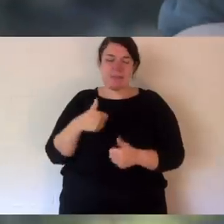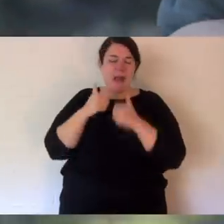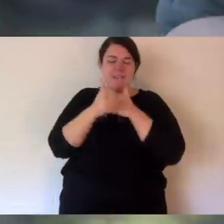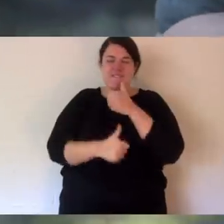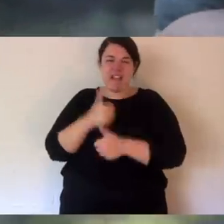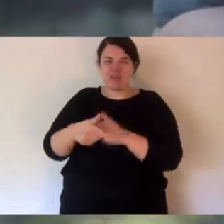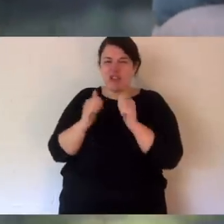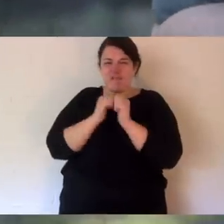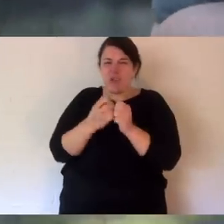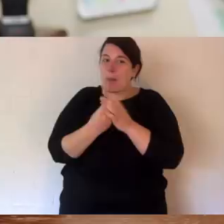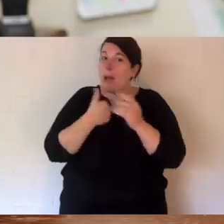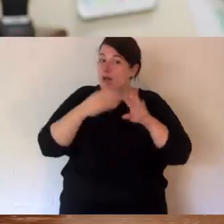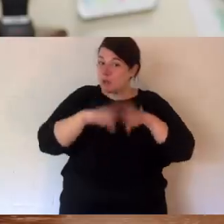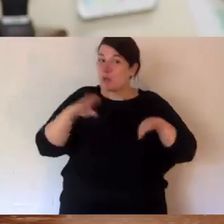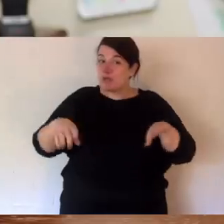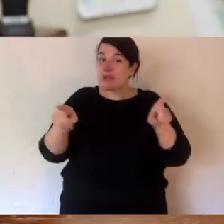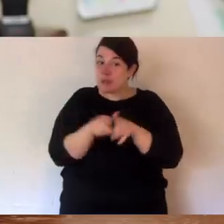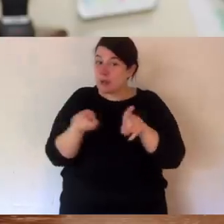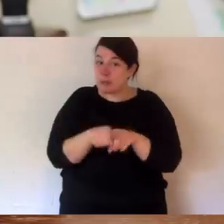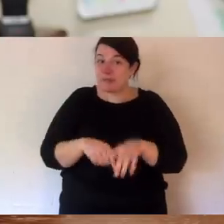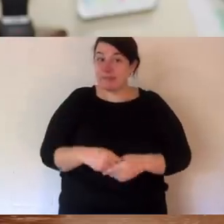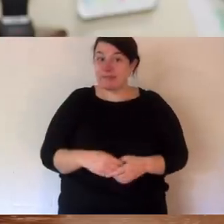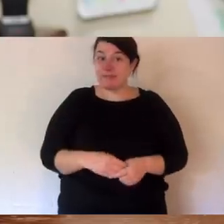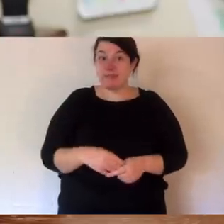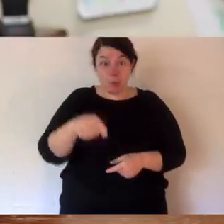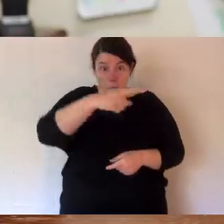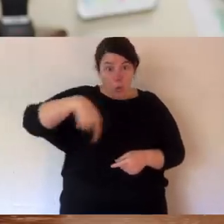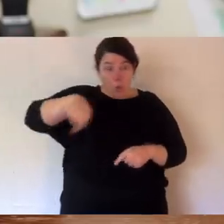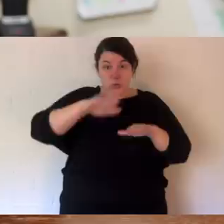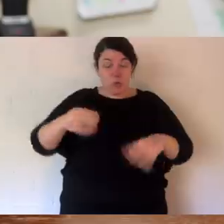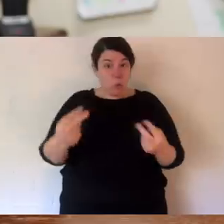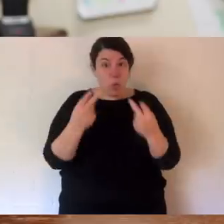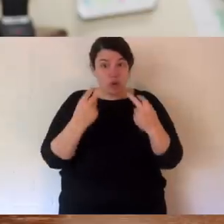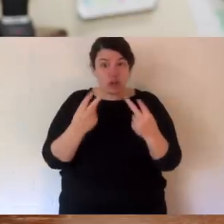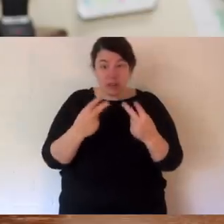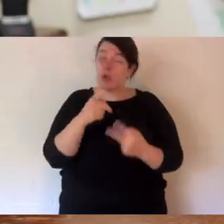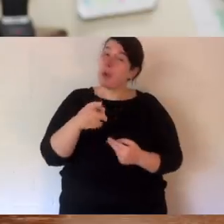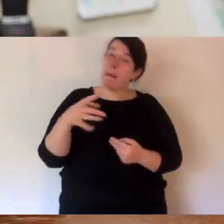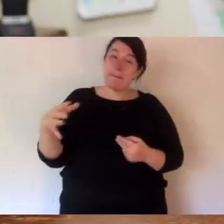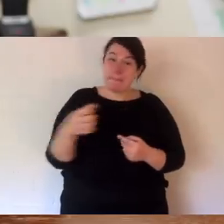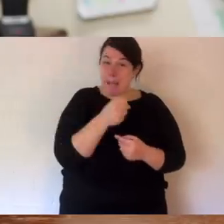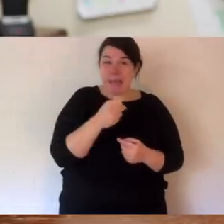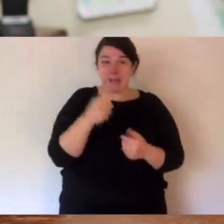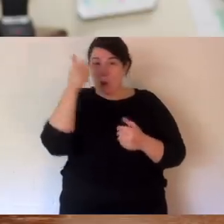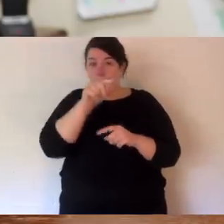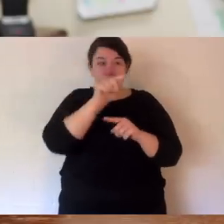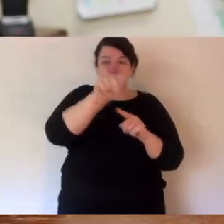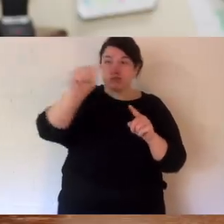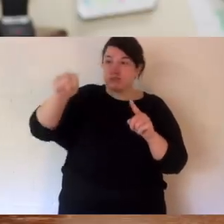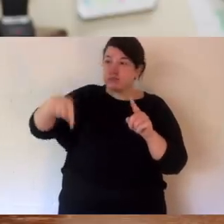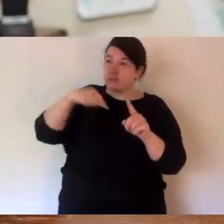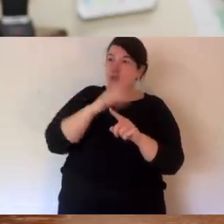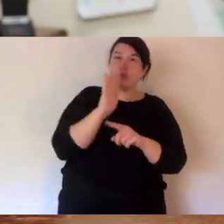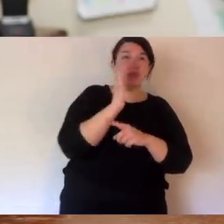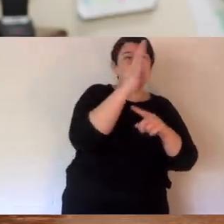favourites. She's been such a good friend to my kids, and, you know, the thing is, for all the kids watching, you've got to stay connected